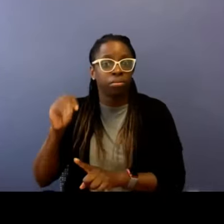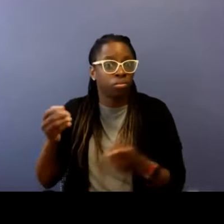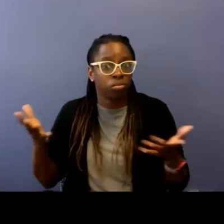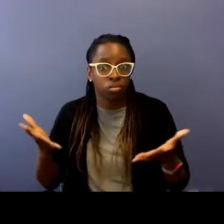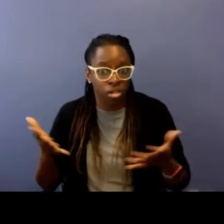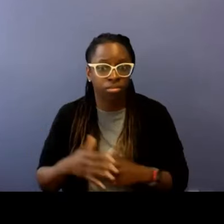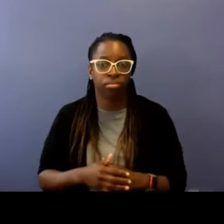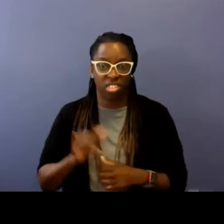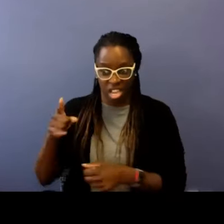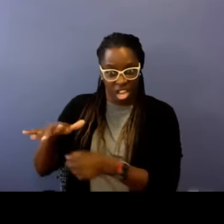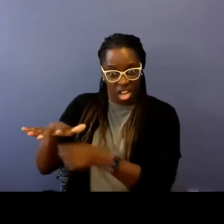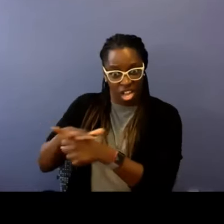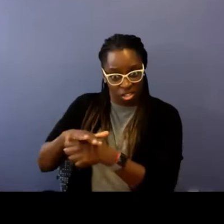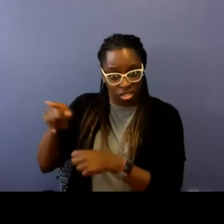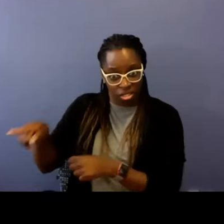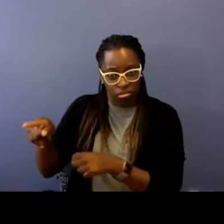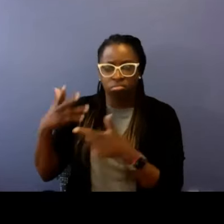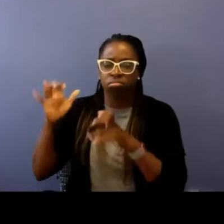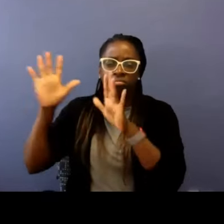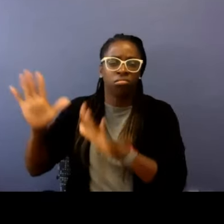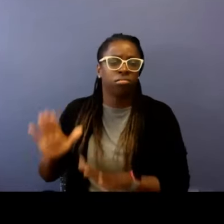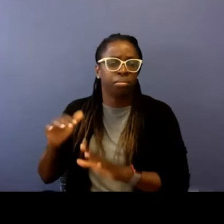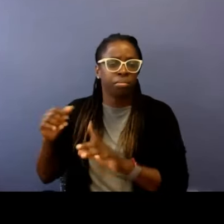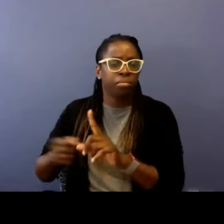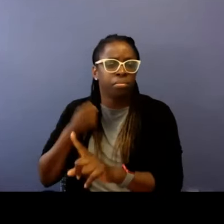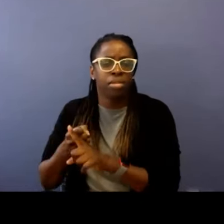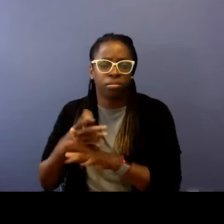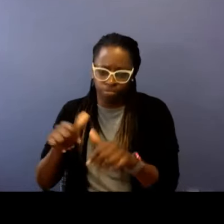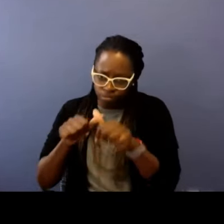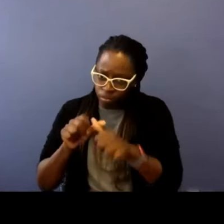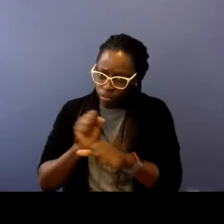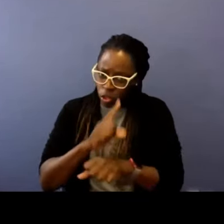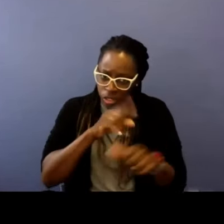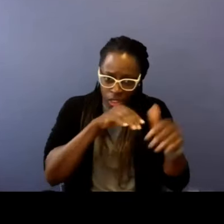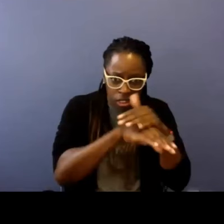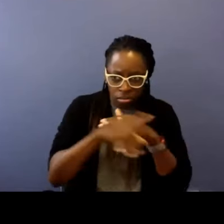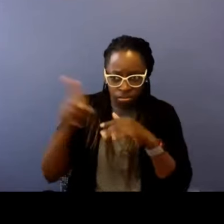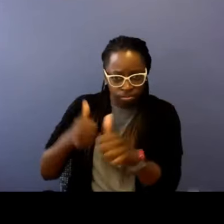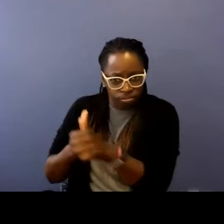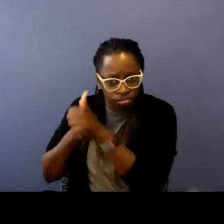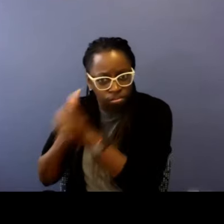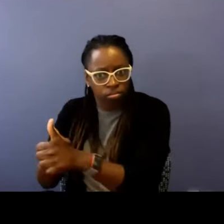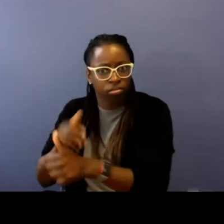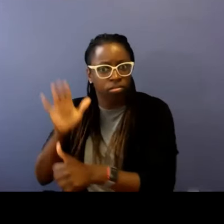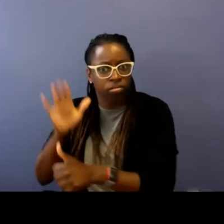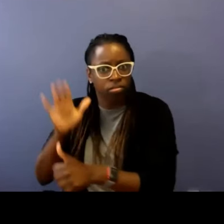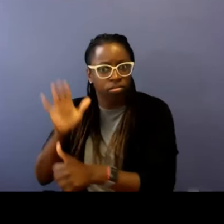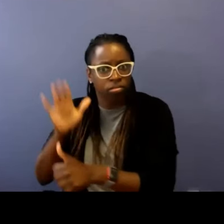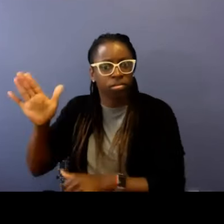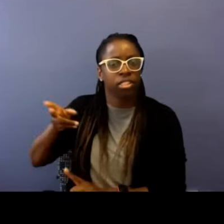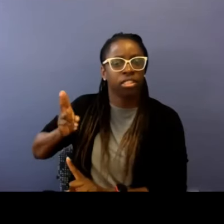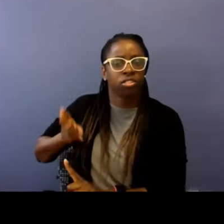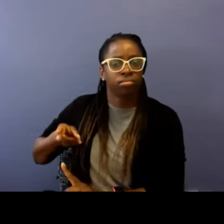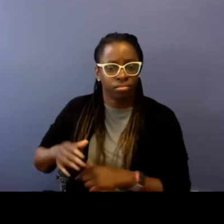made just for Tom. And one of the areas Tom had great impact was ensuring access